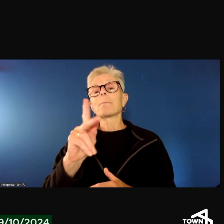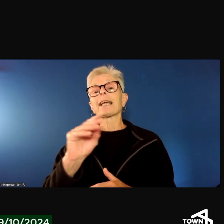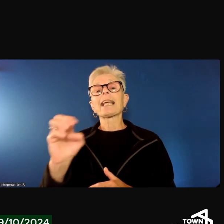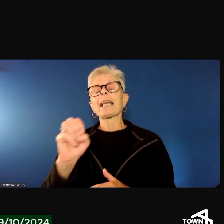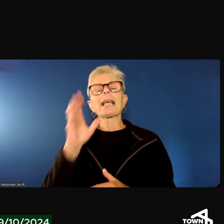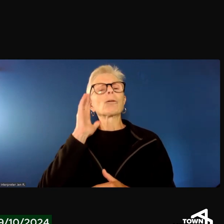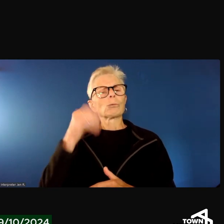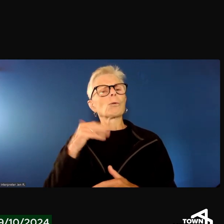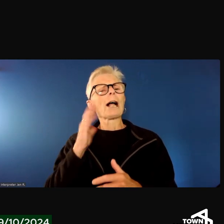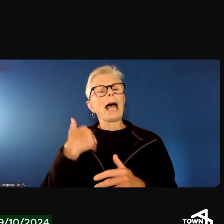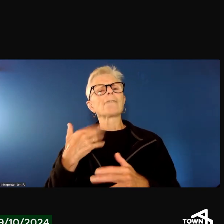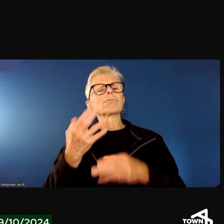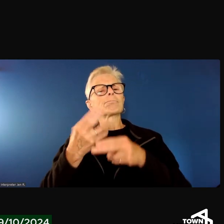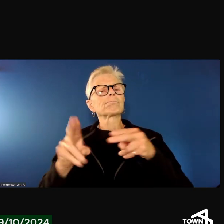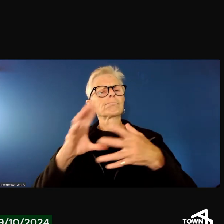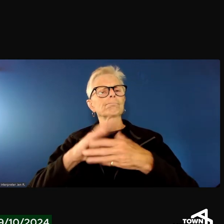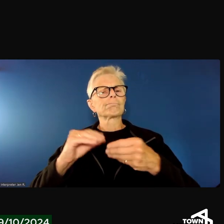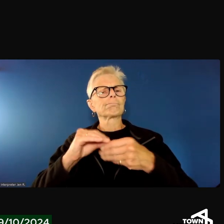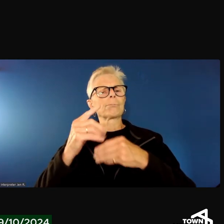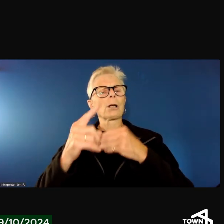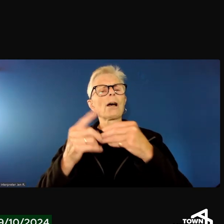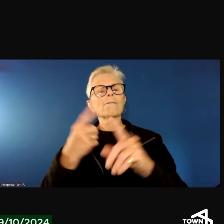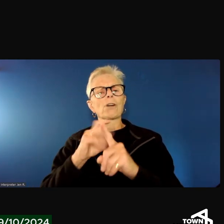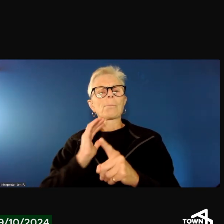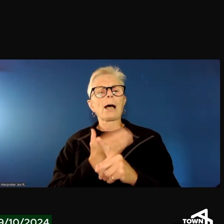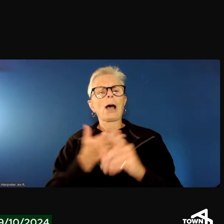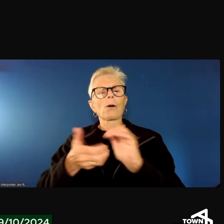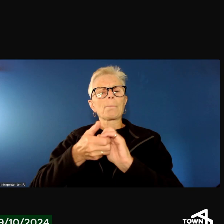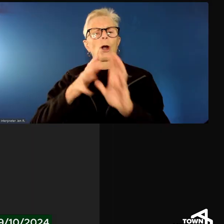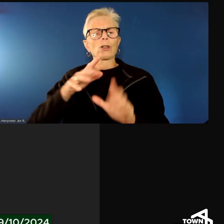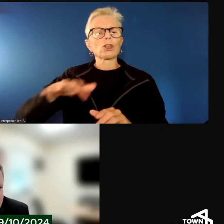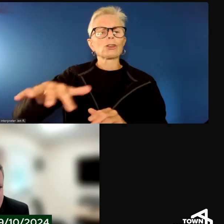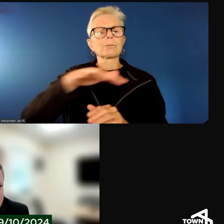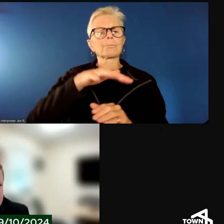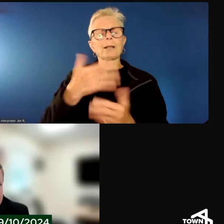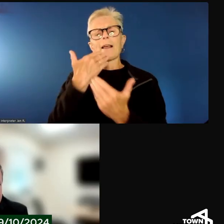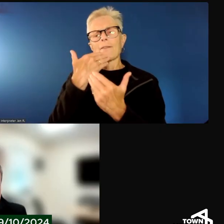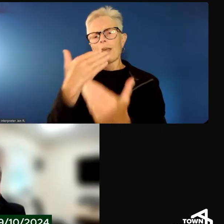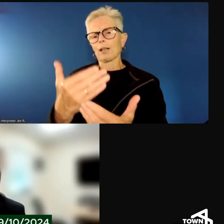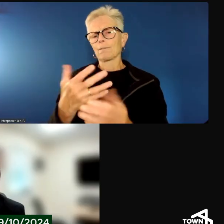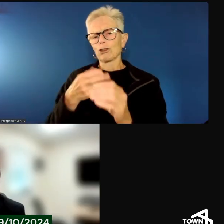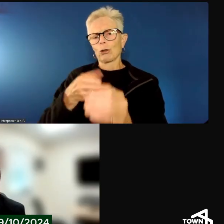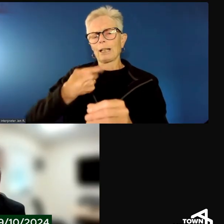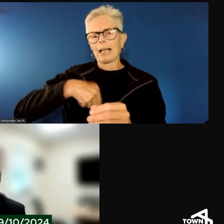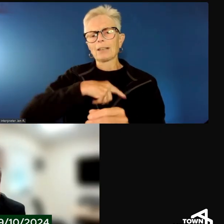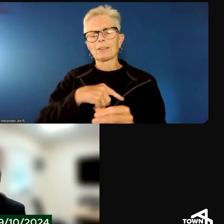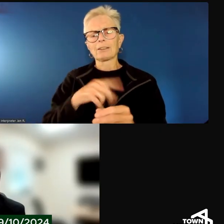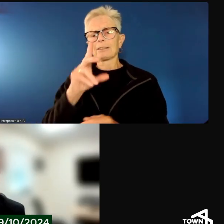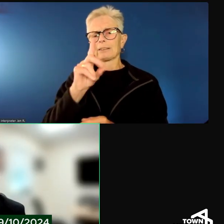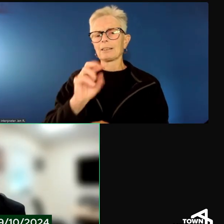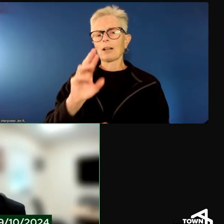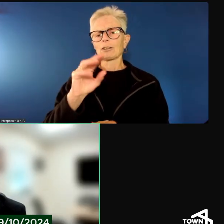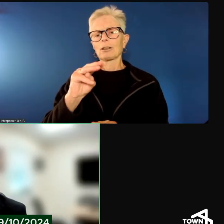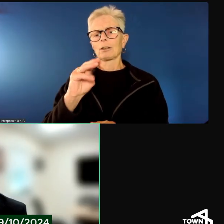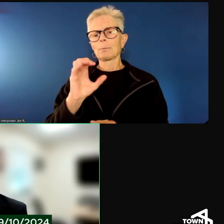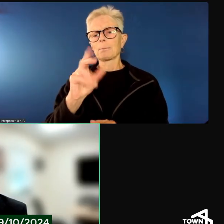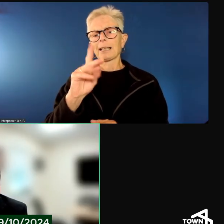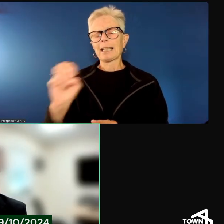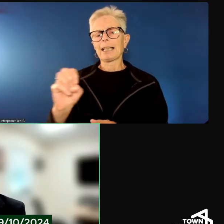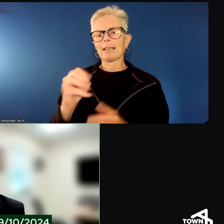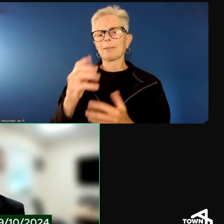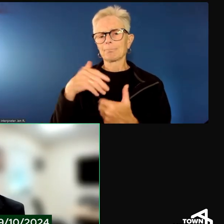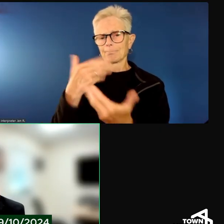few remarks on behalf of the partners. Thank you for being here. Dr. McKee. Thanks, Kathy.